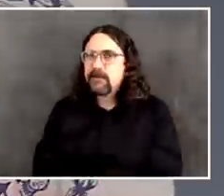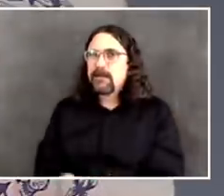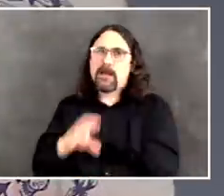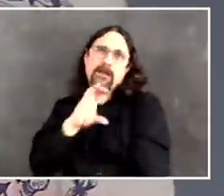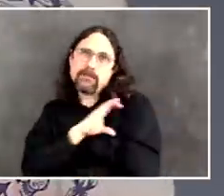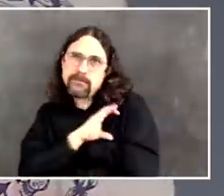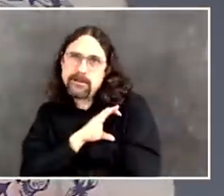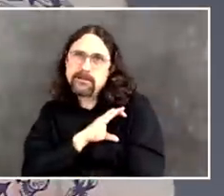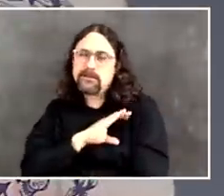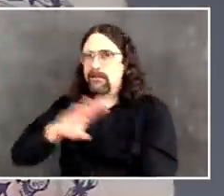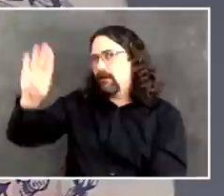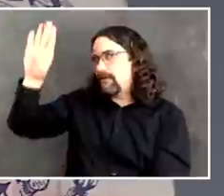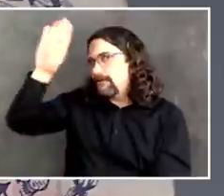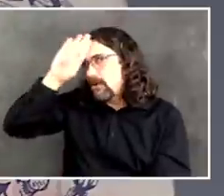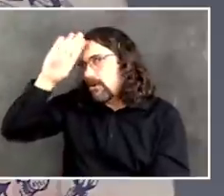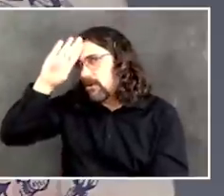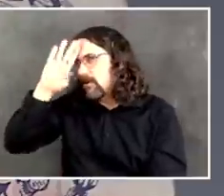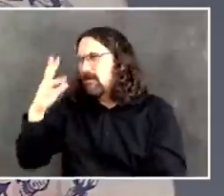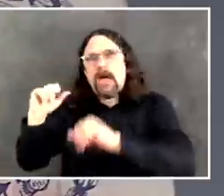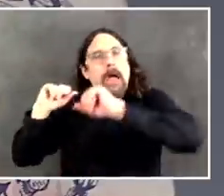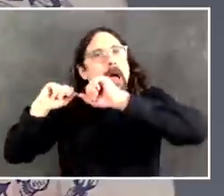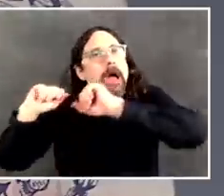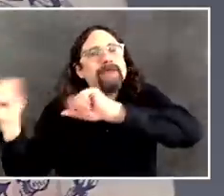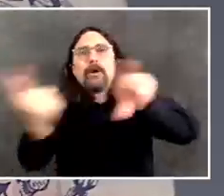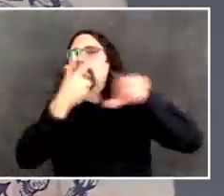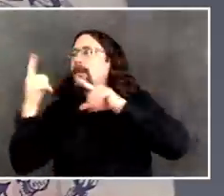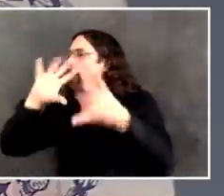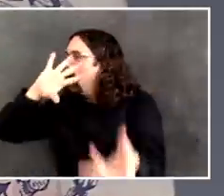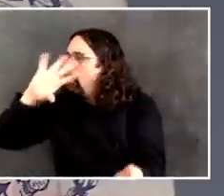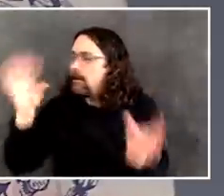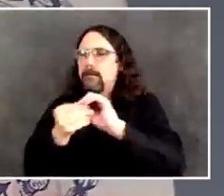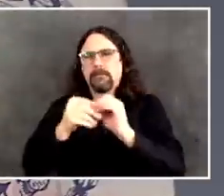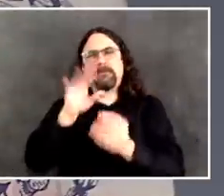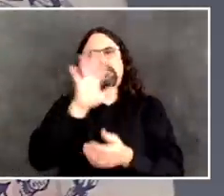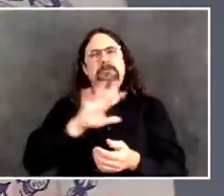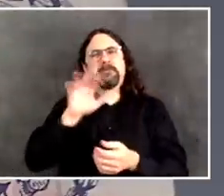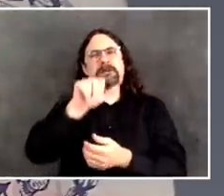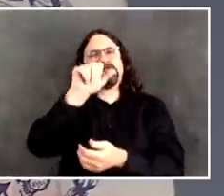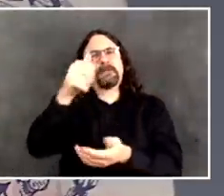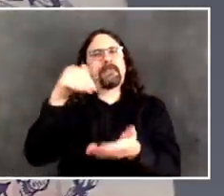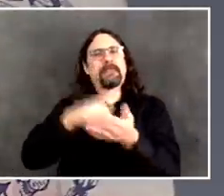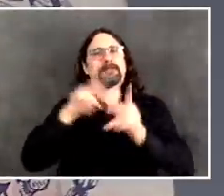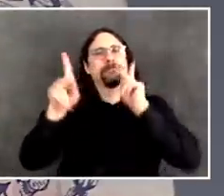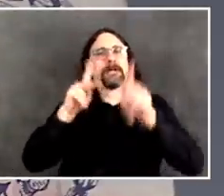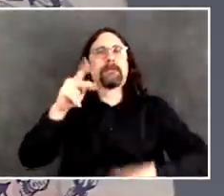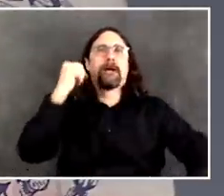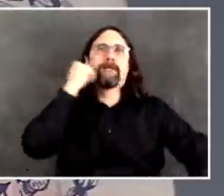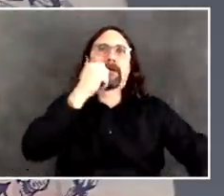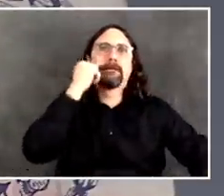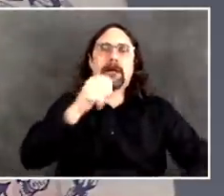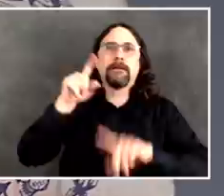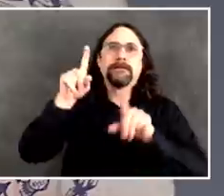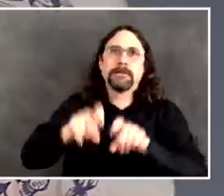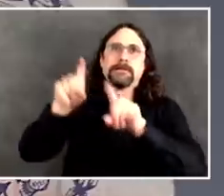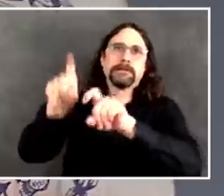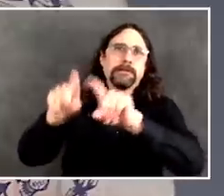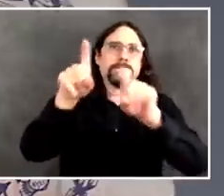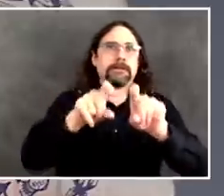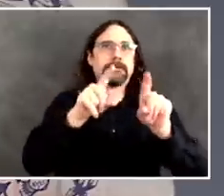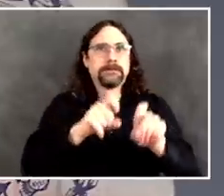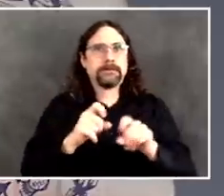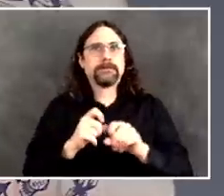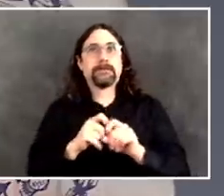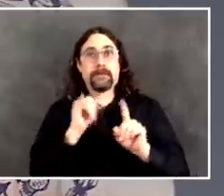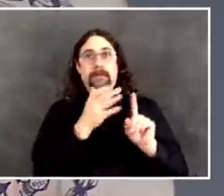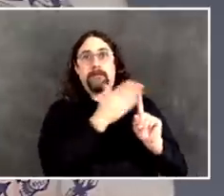place else that testing was happening, you were coming in under 10,000 a day. This week, that number is going to start to go up, we're going to